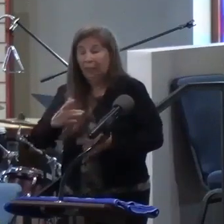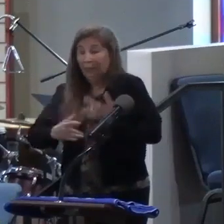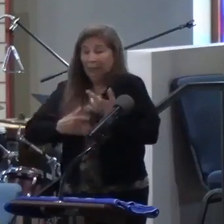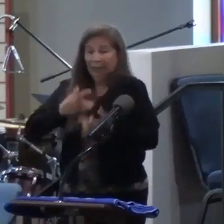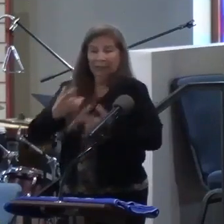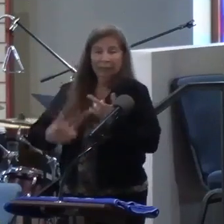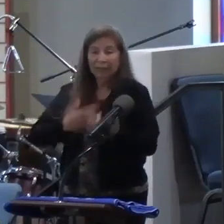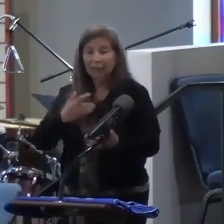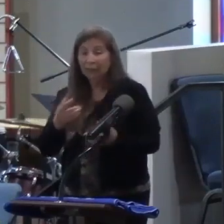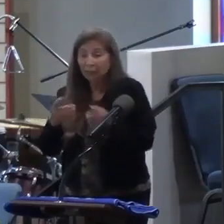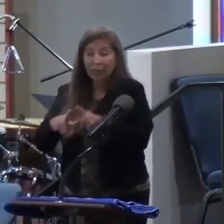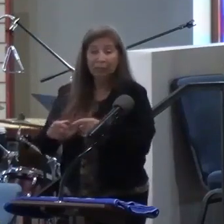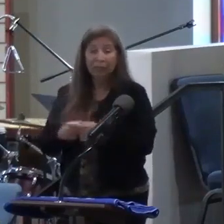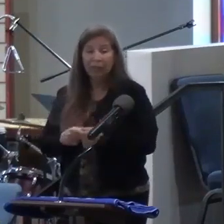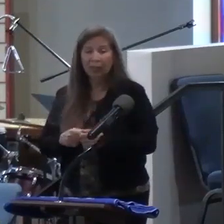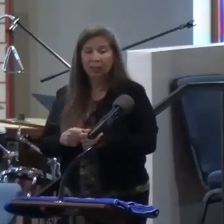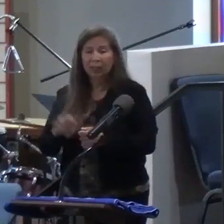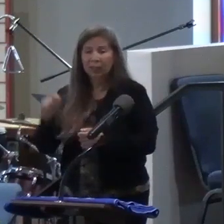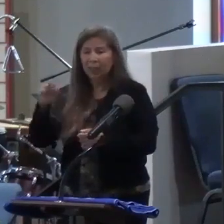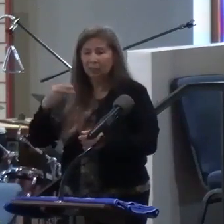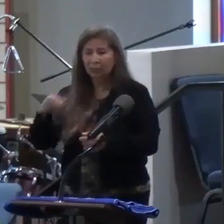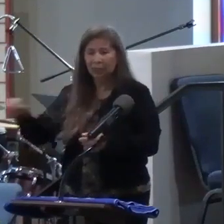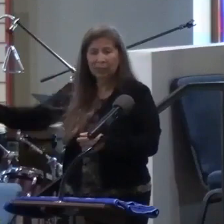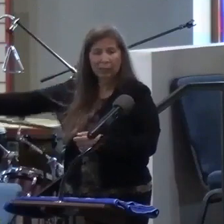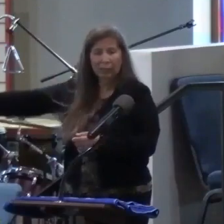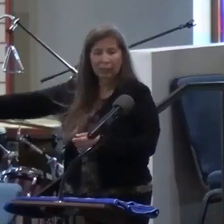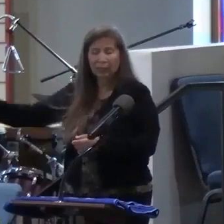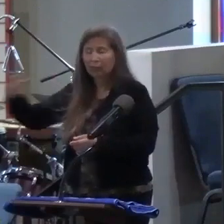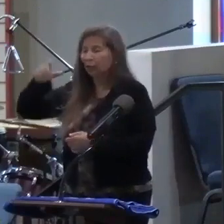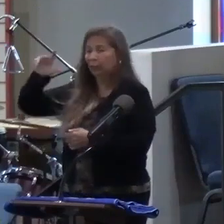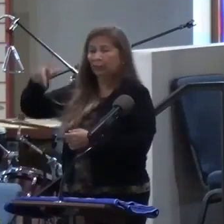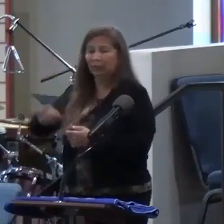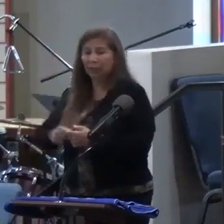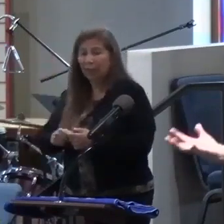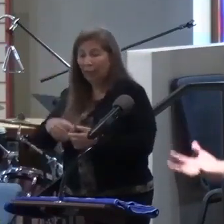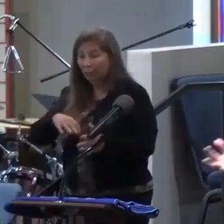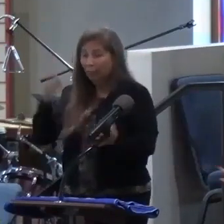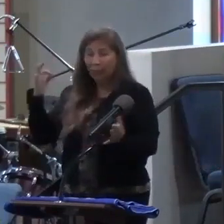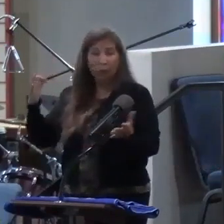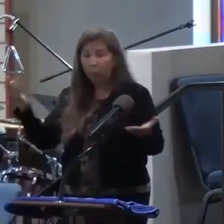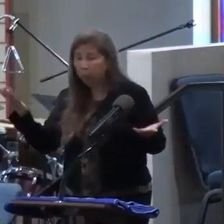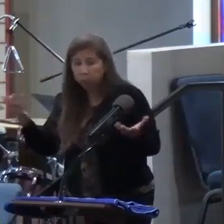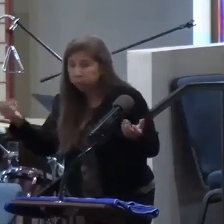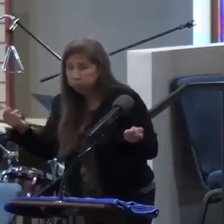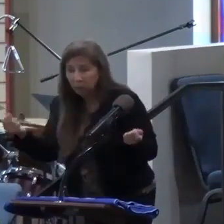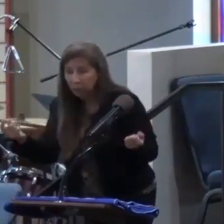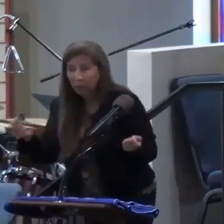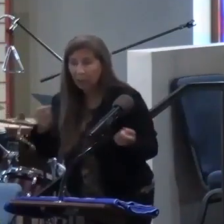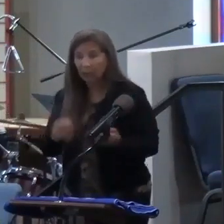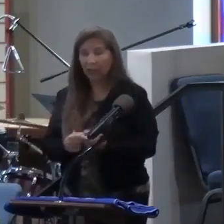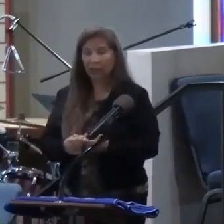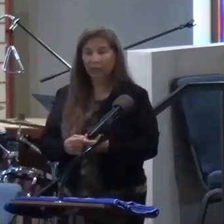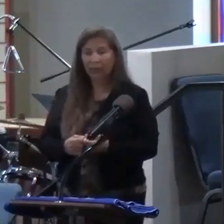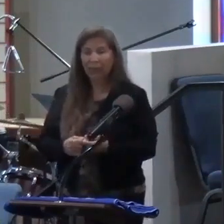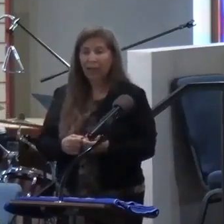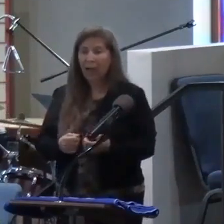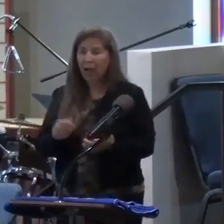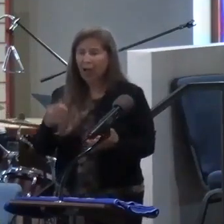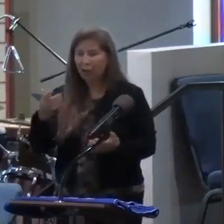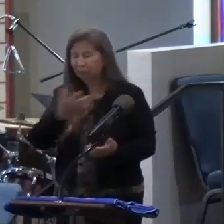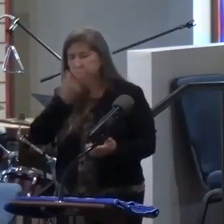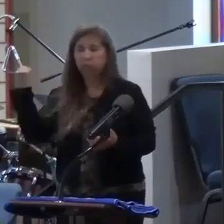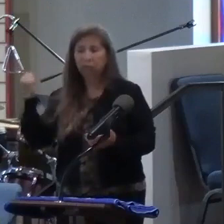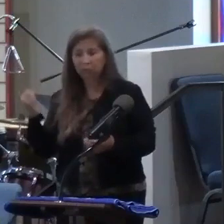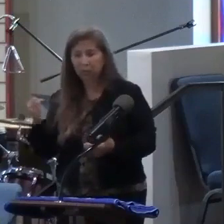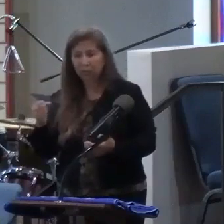what's happening? And poor Thomas went out for a Mountain Dew, and he comes back, and he finds out, wow, what happened? I missed it? What's